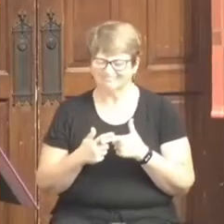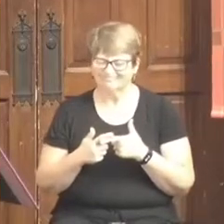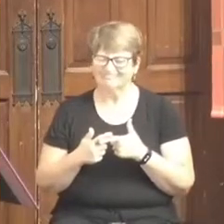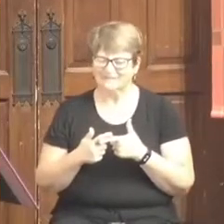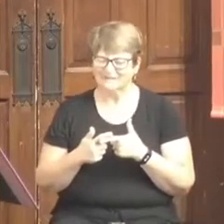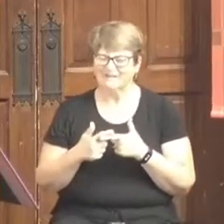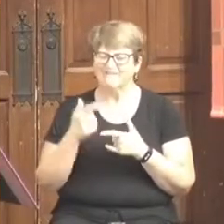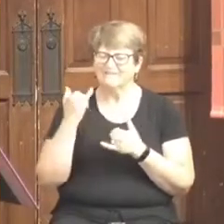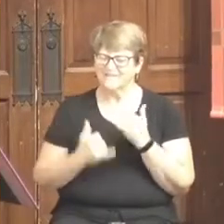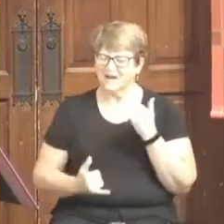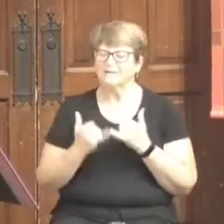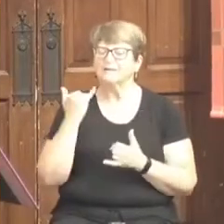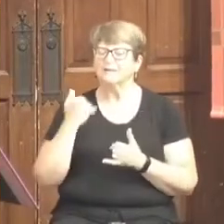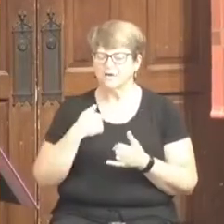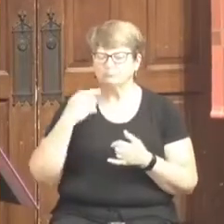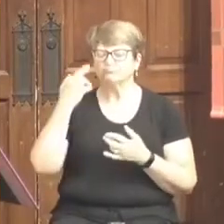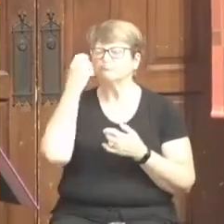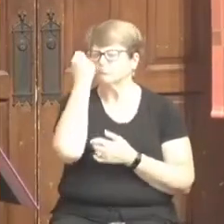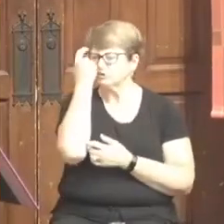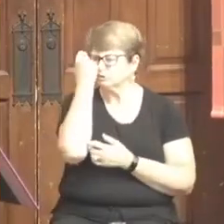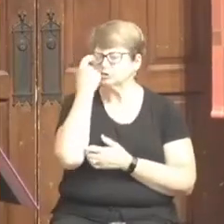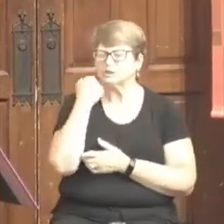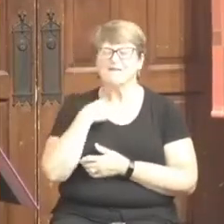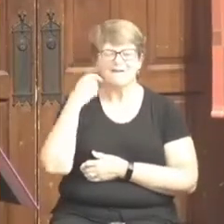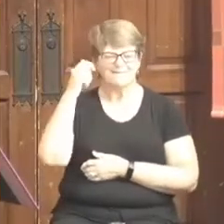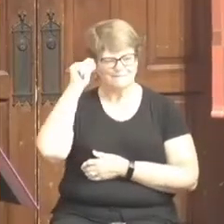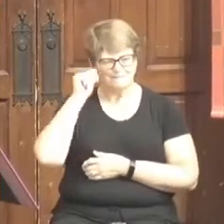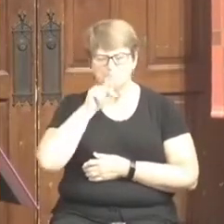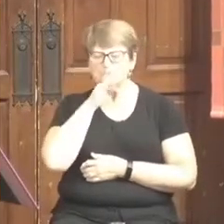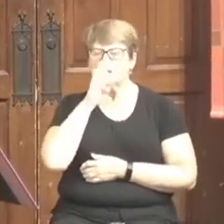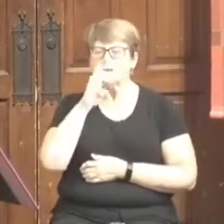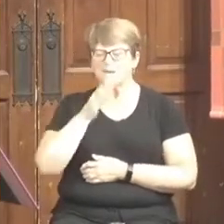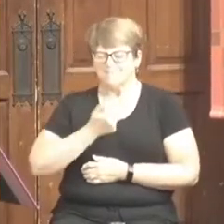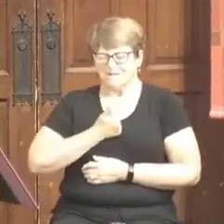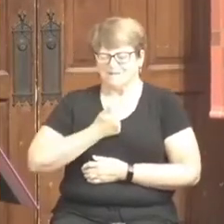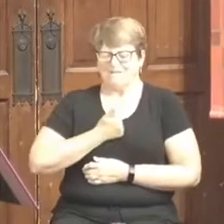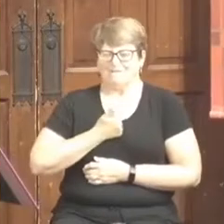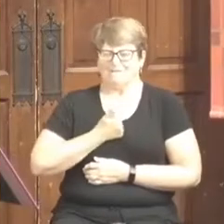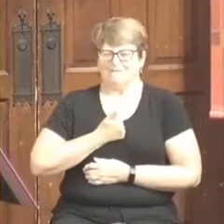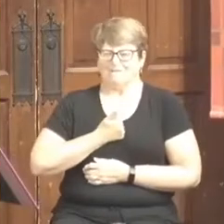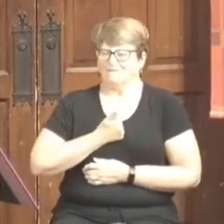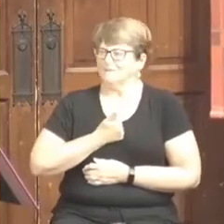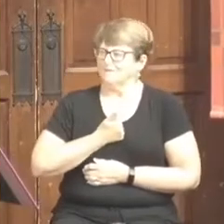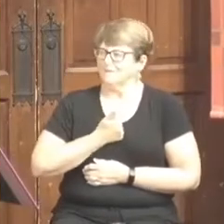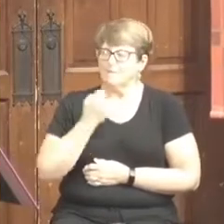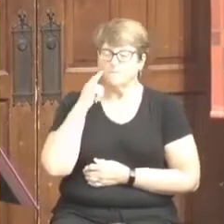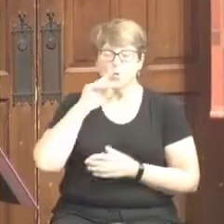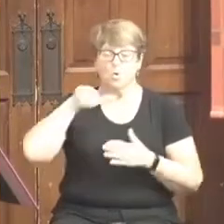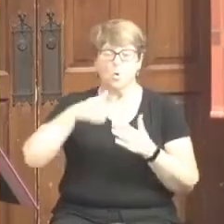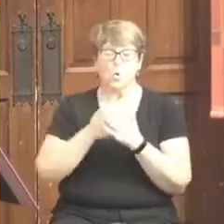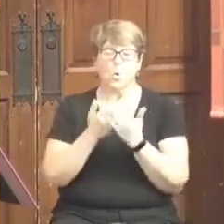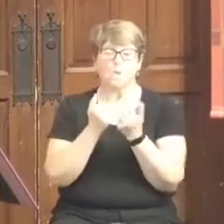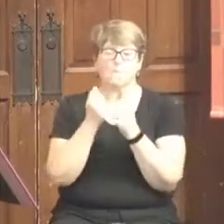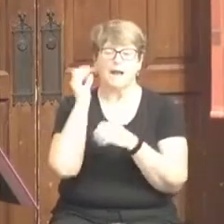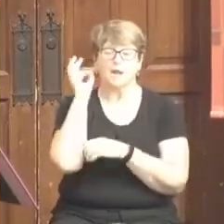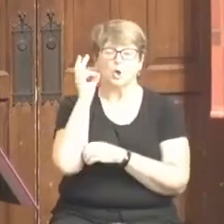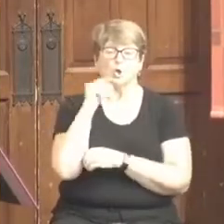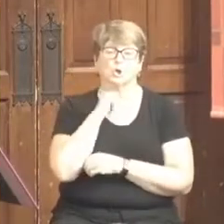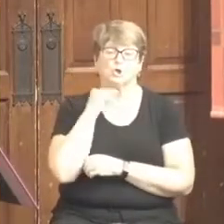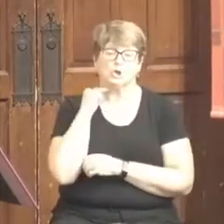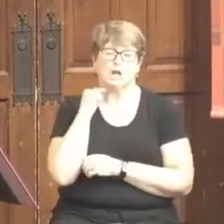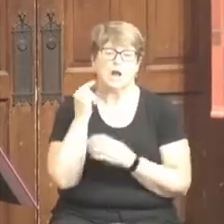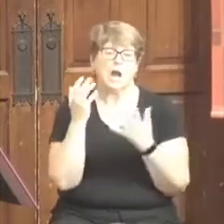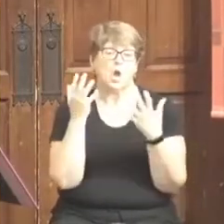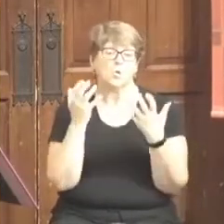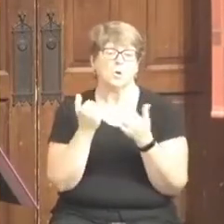I realized I had to be myself. And for all of our clergy, I want you to